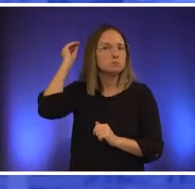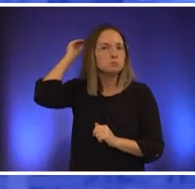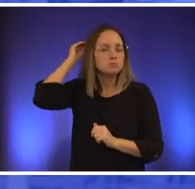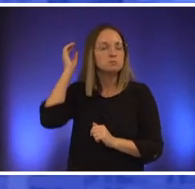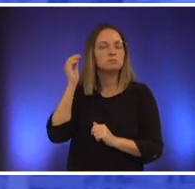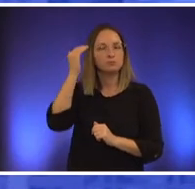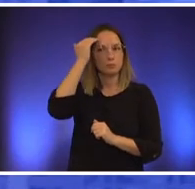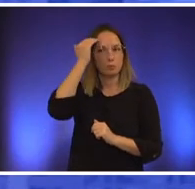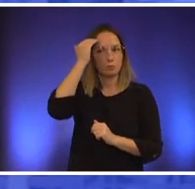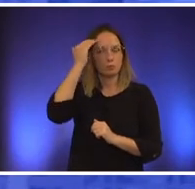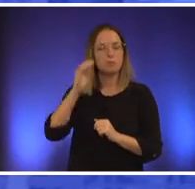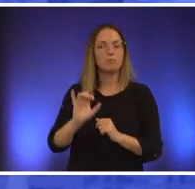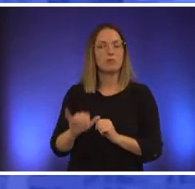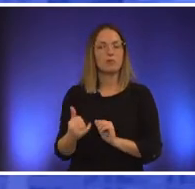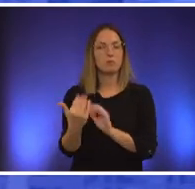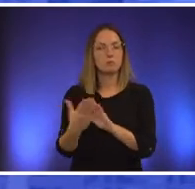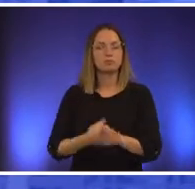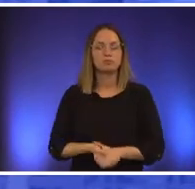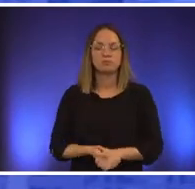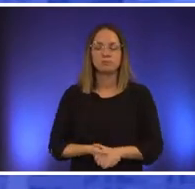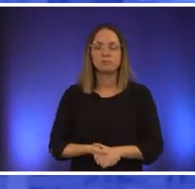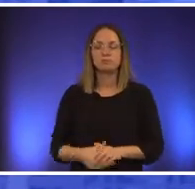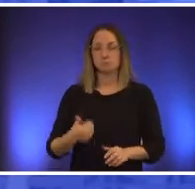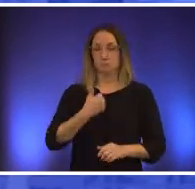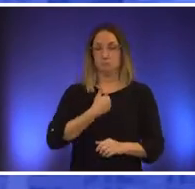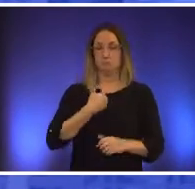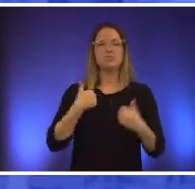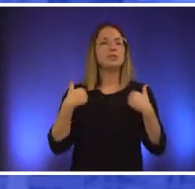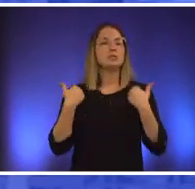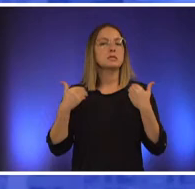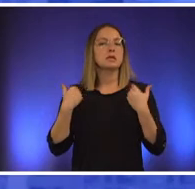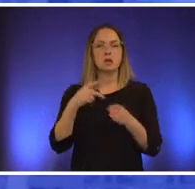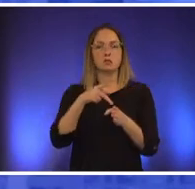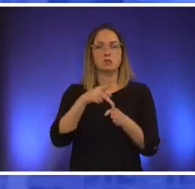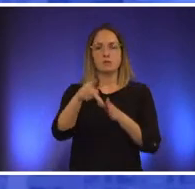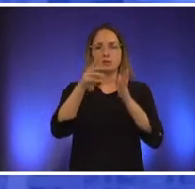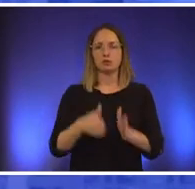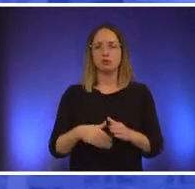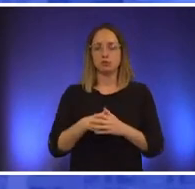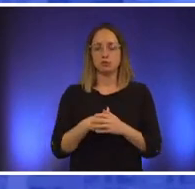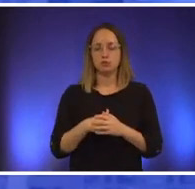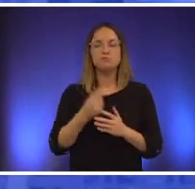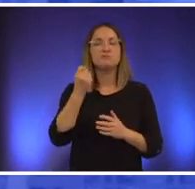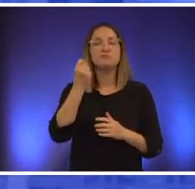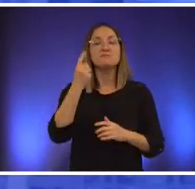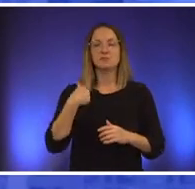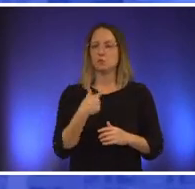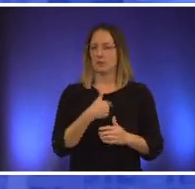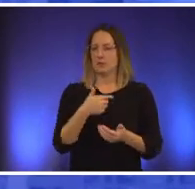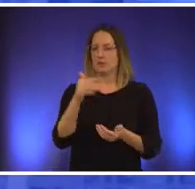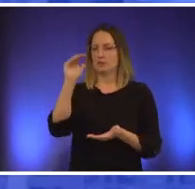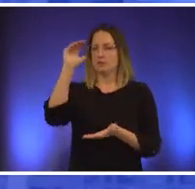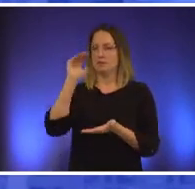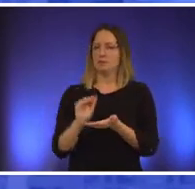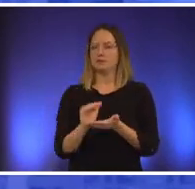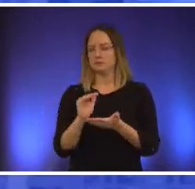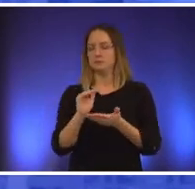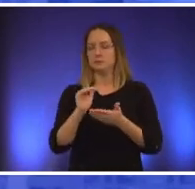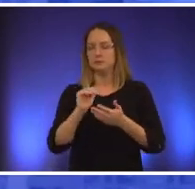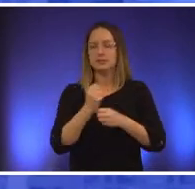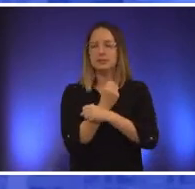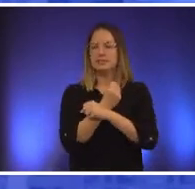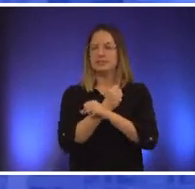when i have ridden my my bike as a young professional and when we didn't have as many uh infrastructure safety